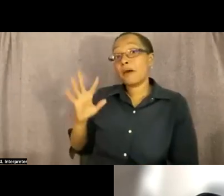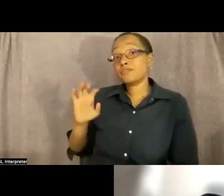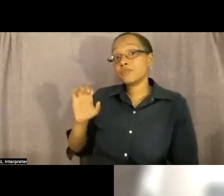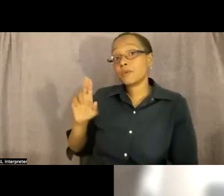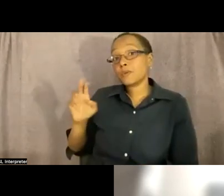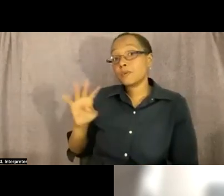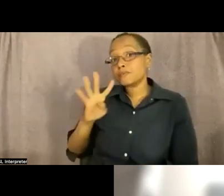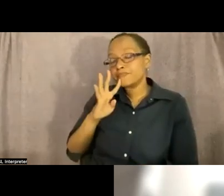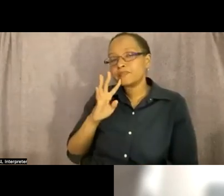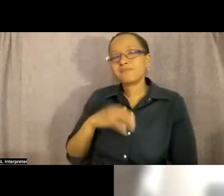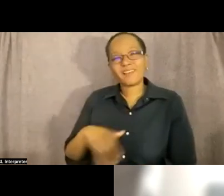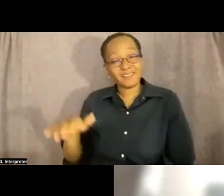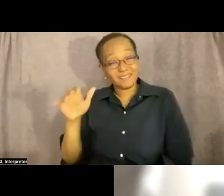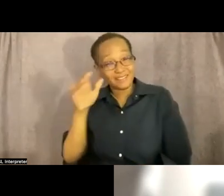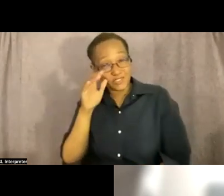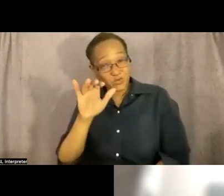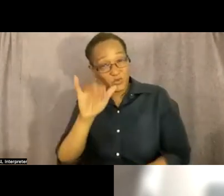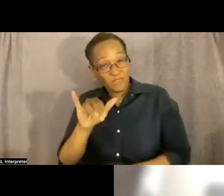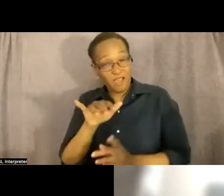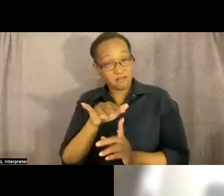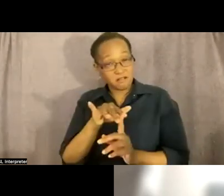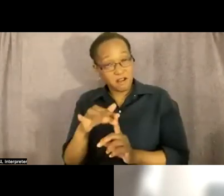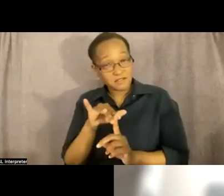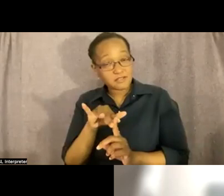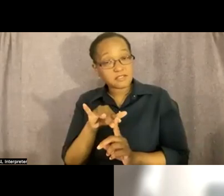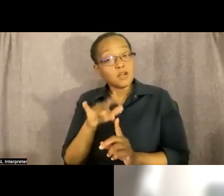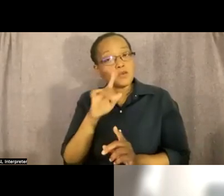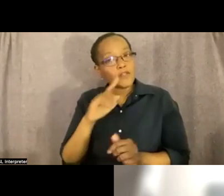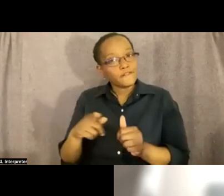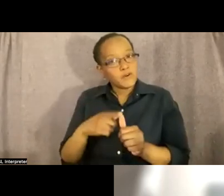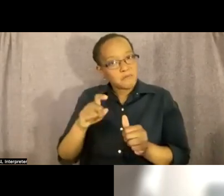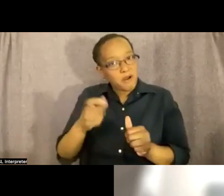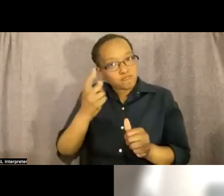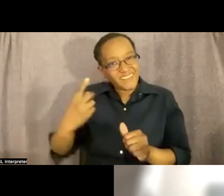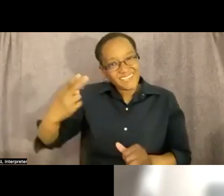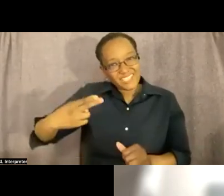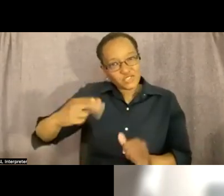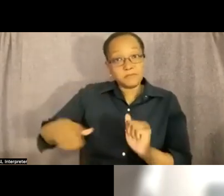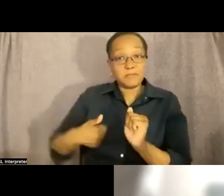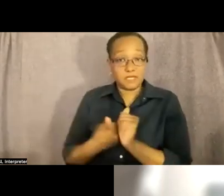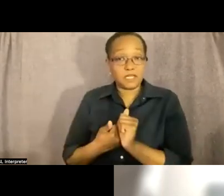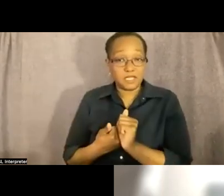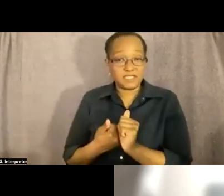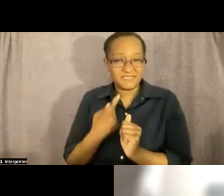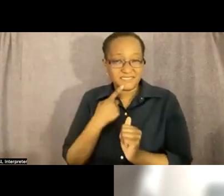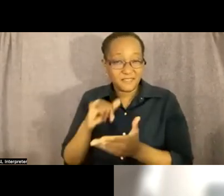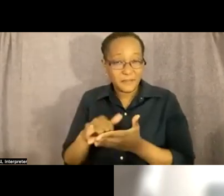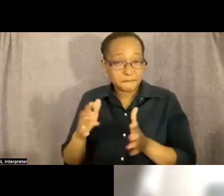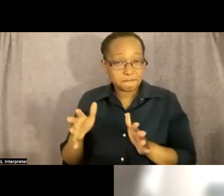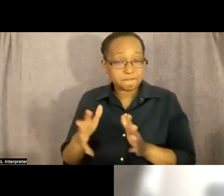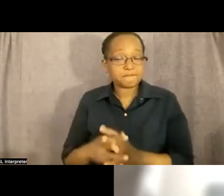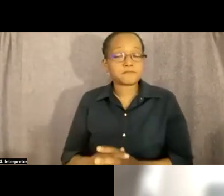listening to the context right first of all we've got to understand the historical context like i said before but also